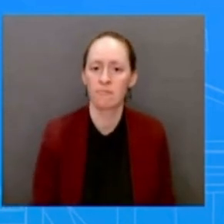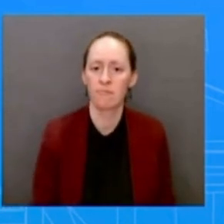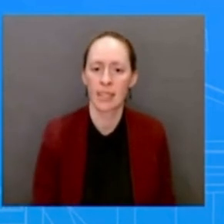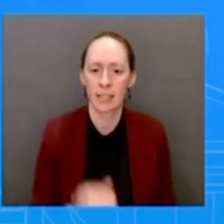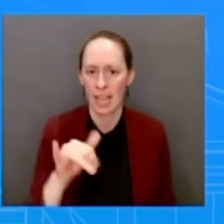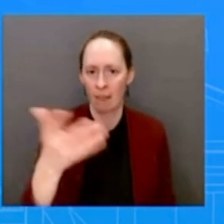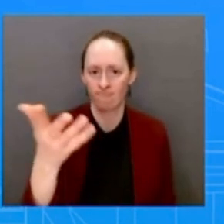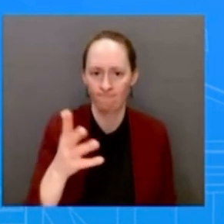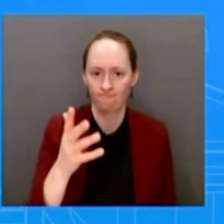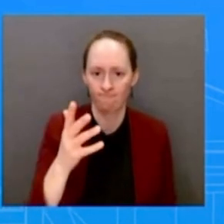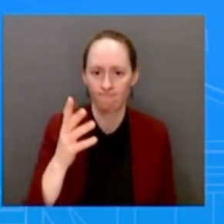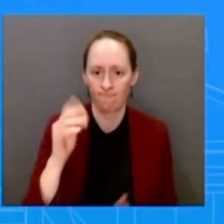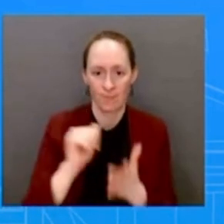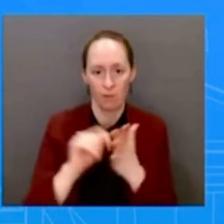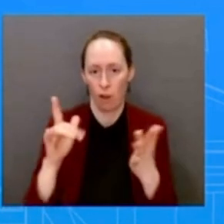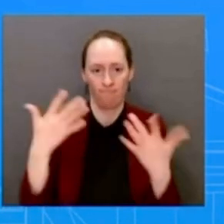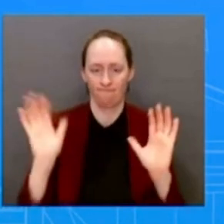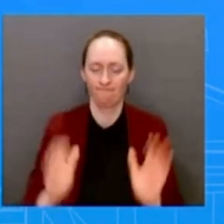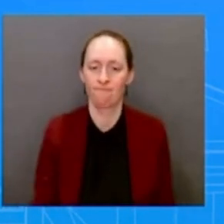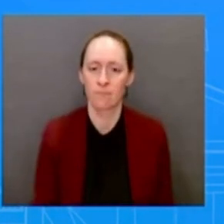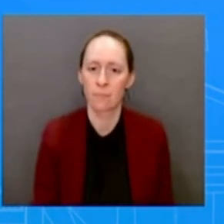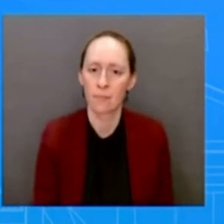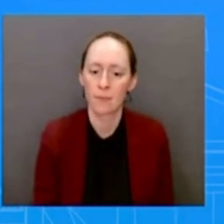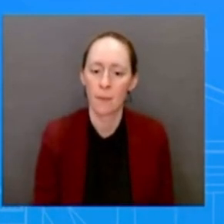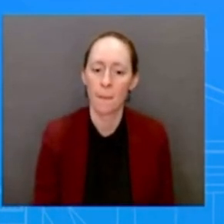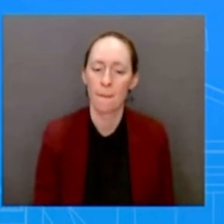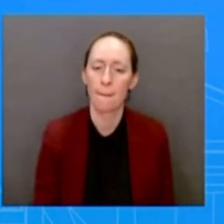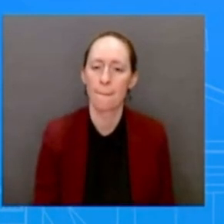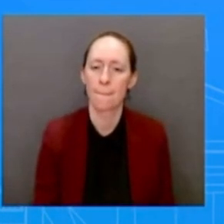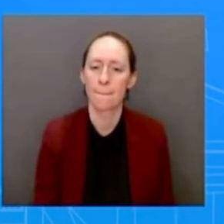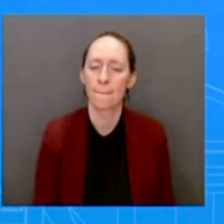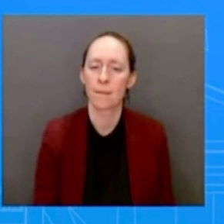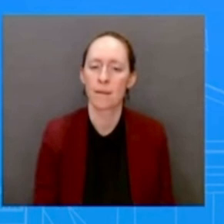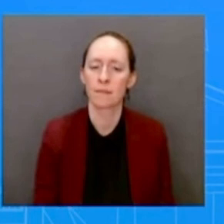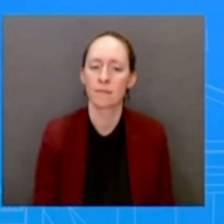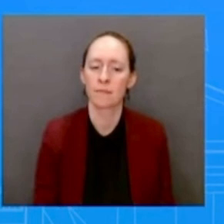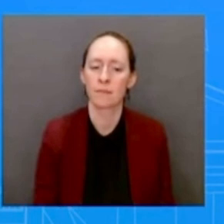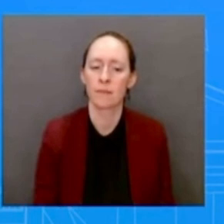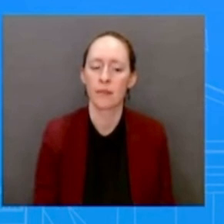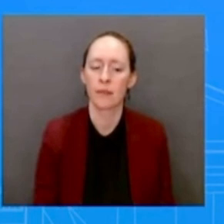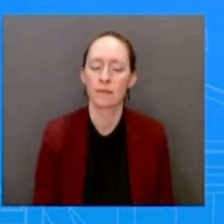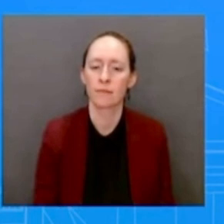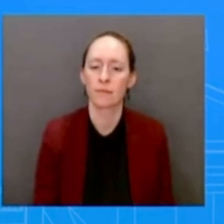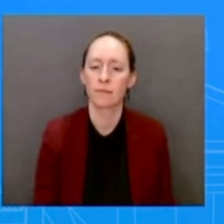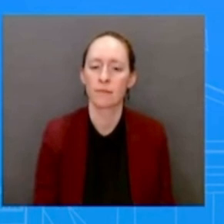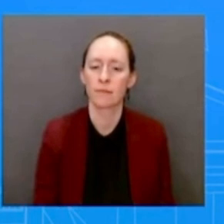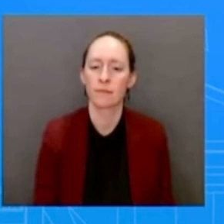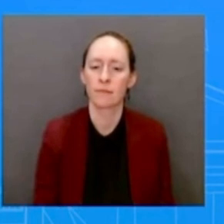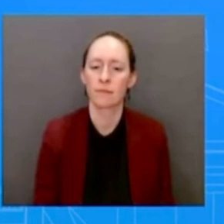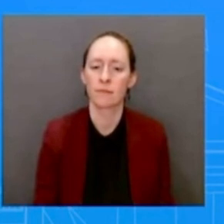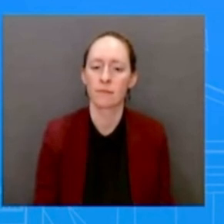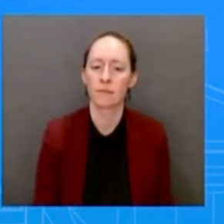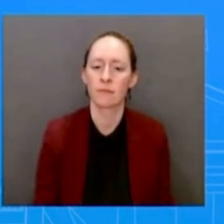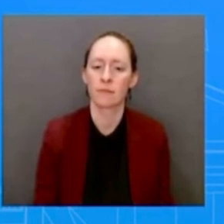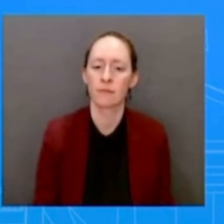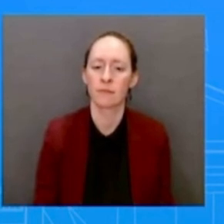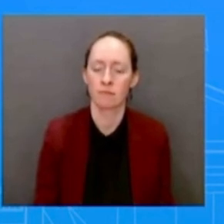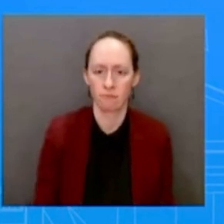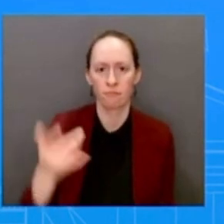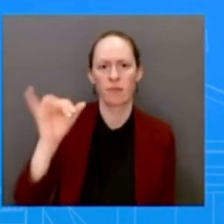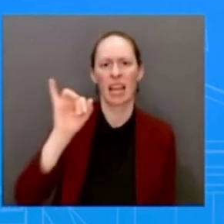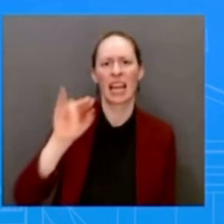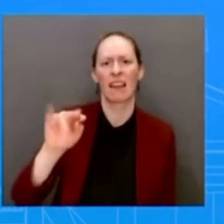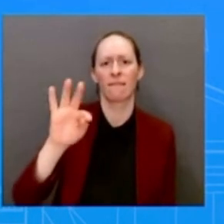Shifting gears totally, I wanted to ask you about inflation. The Fed said today, actually in its annual report to Congress,